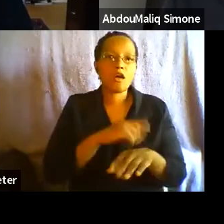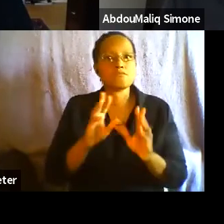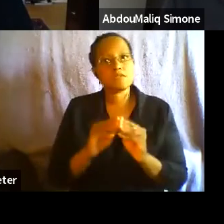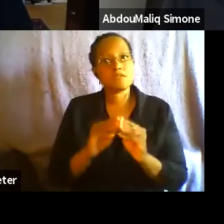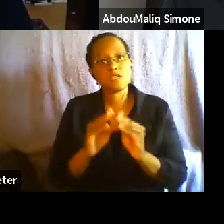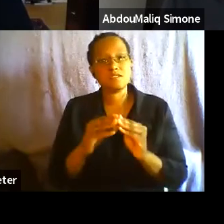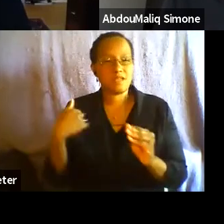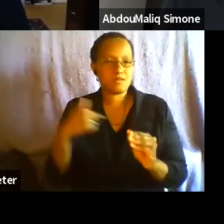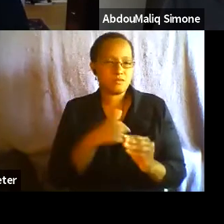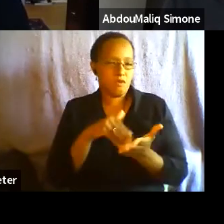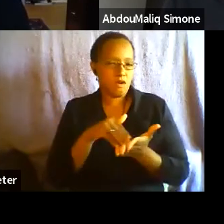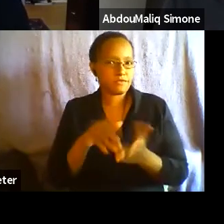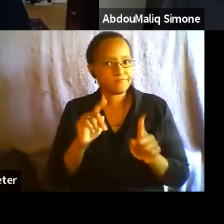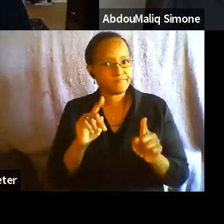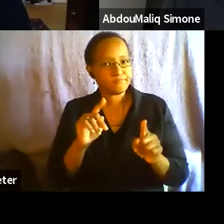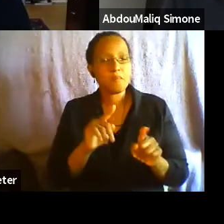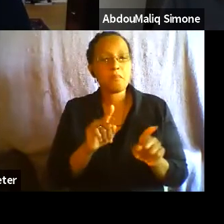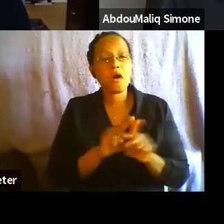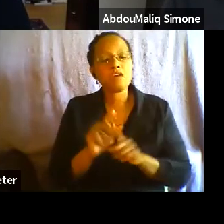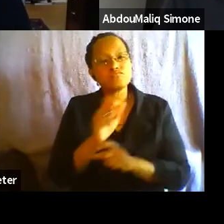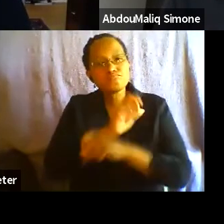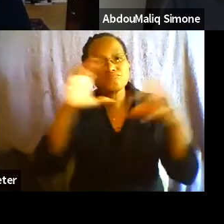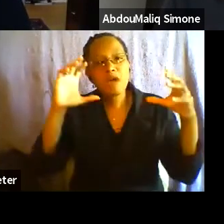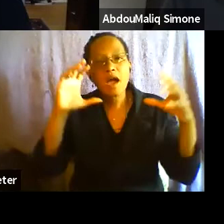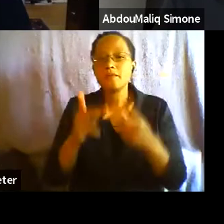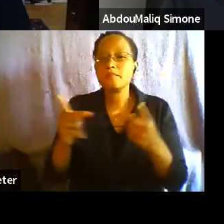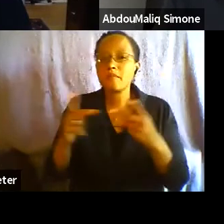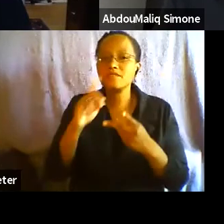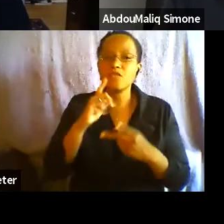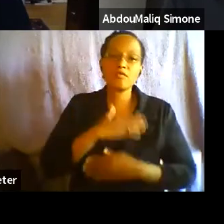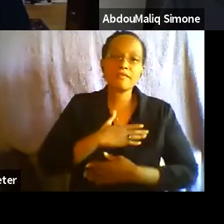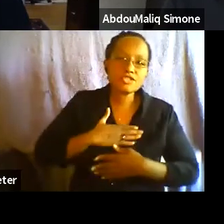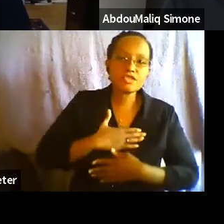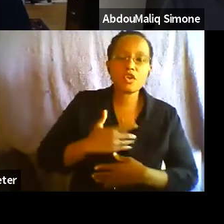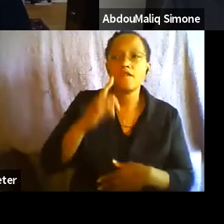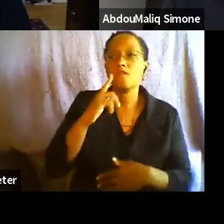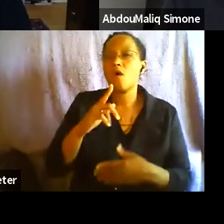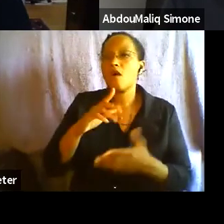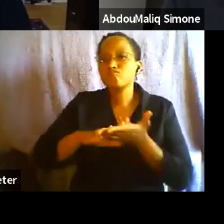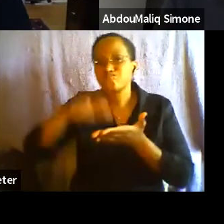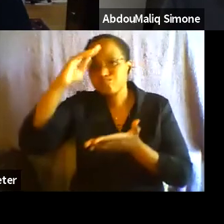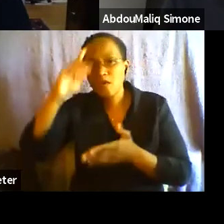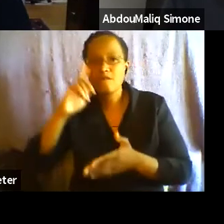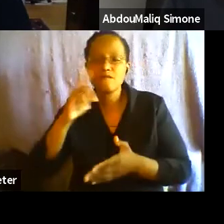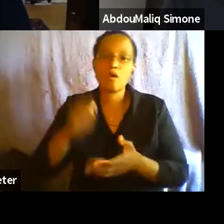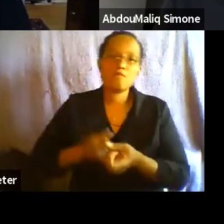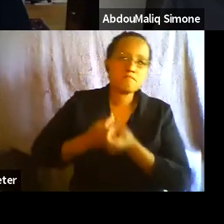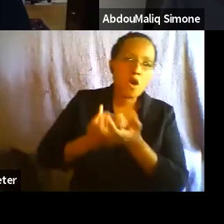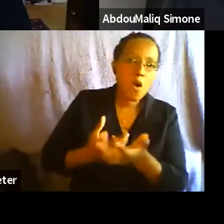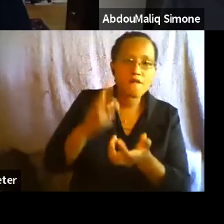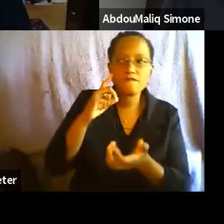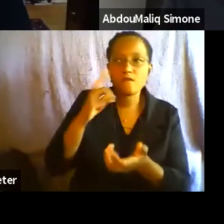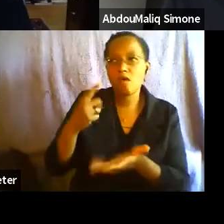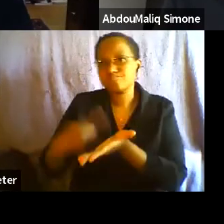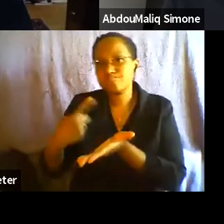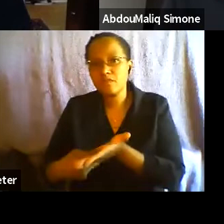the places of leisure and pleasure, the pubs and the poetry and the discussions that we have are also part of that